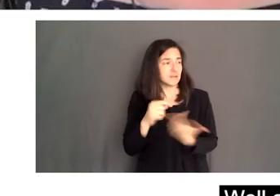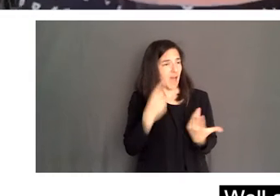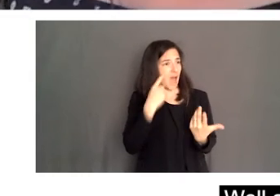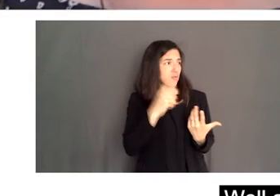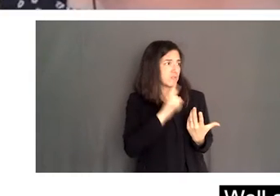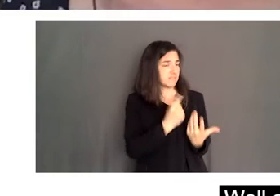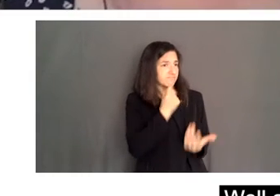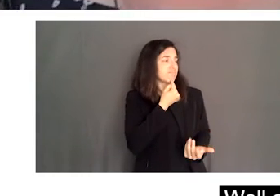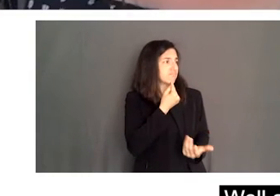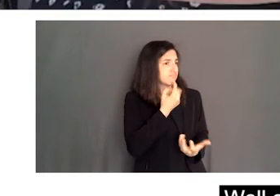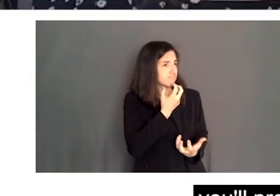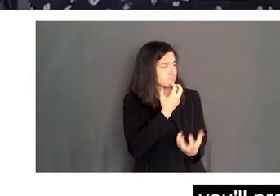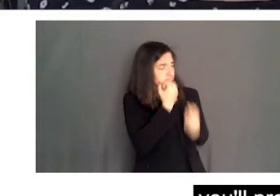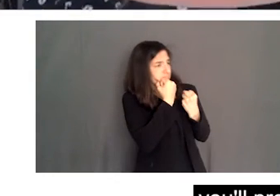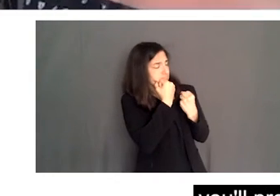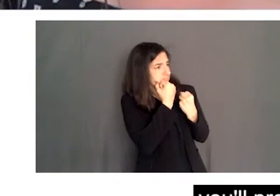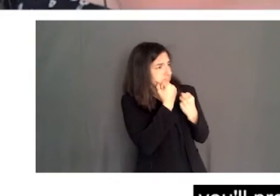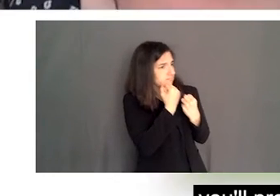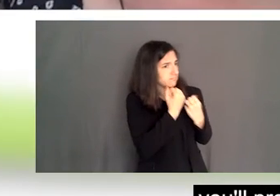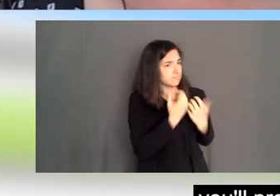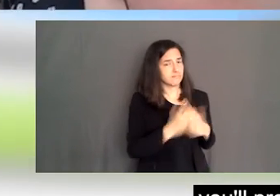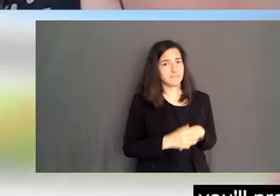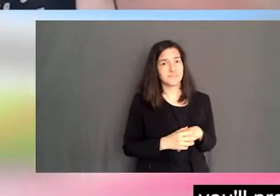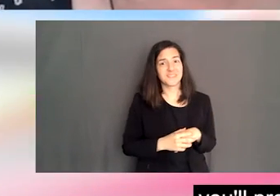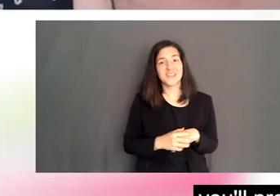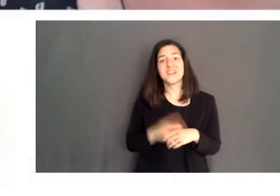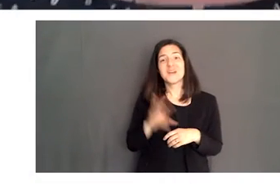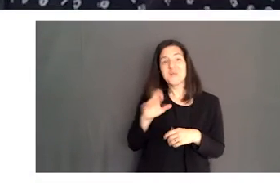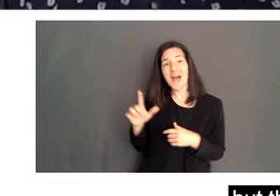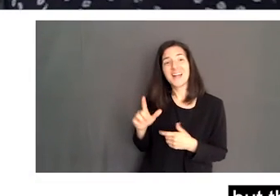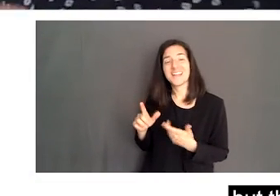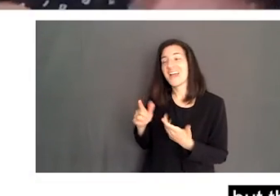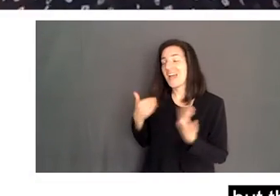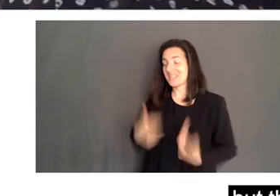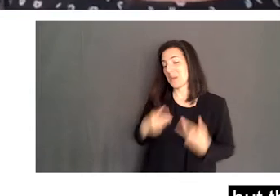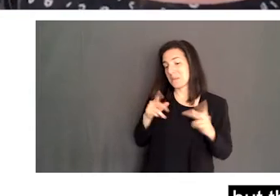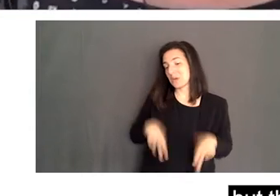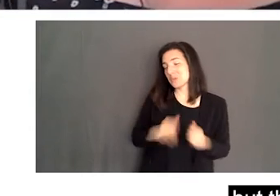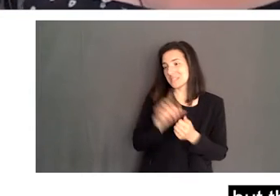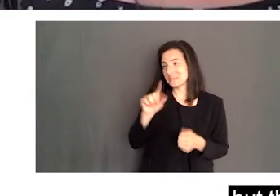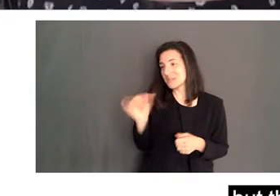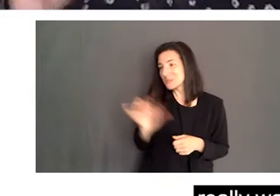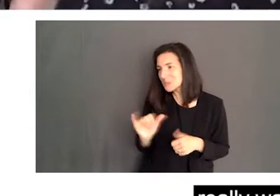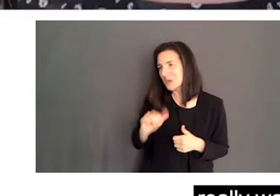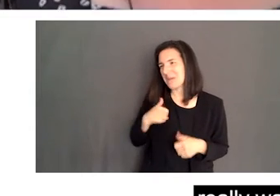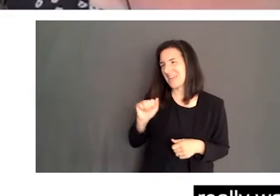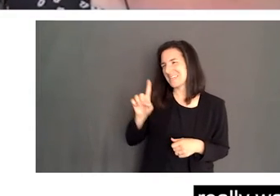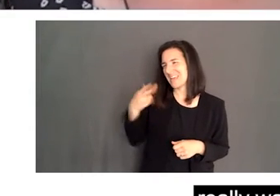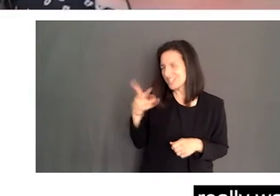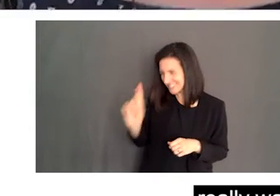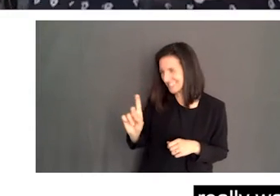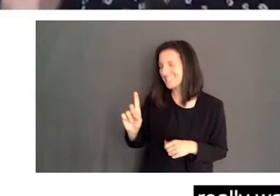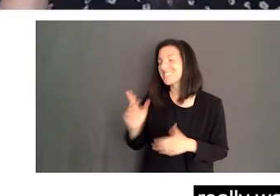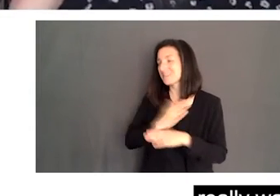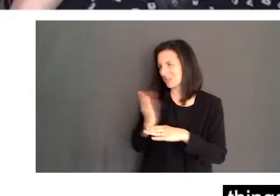Well, as a person with disability as well, and you'll probably figure out I'm on the ADHD spectrum, but that's okay. I'm doing great. But what I really wanted to say